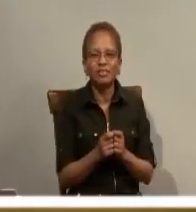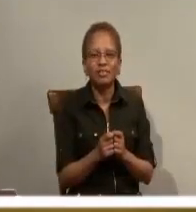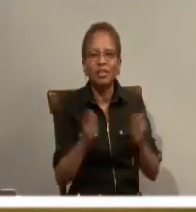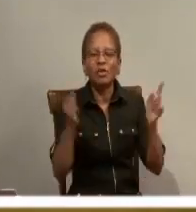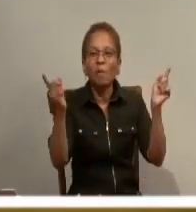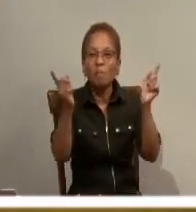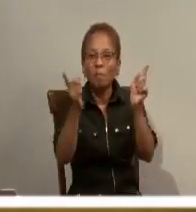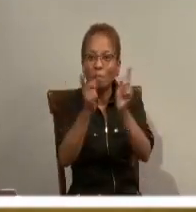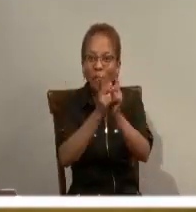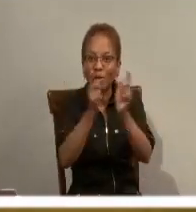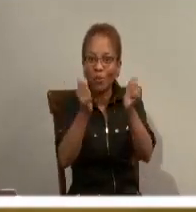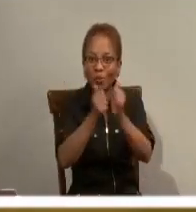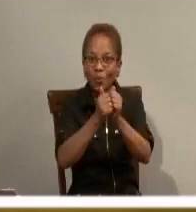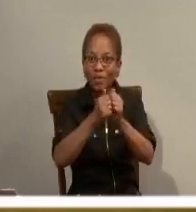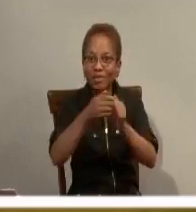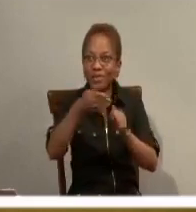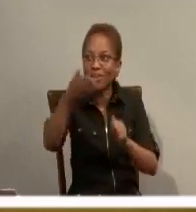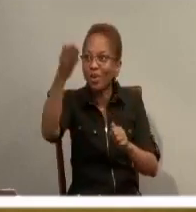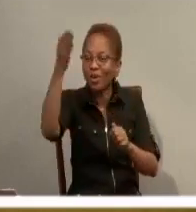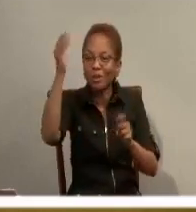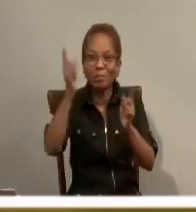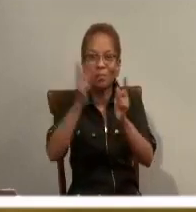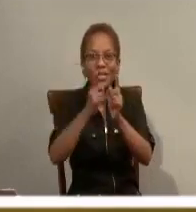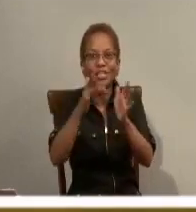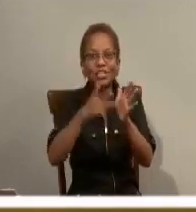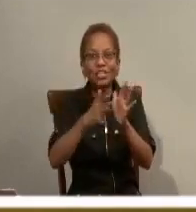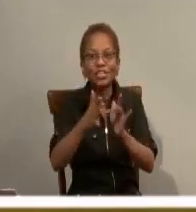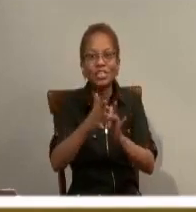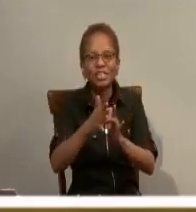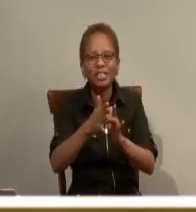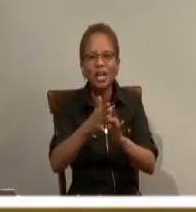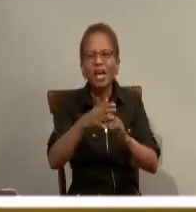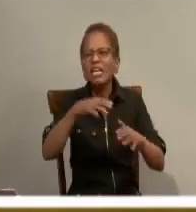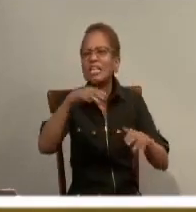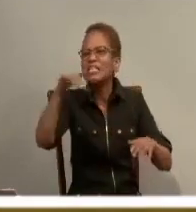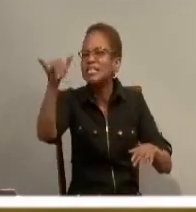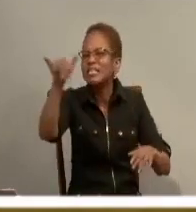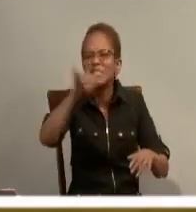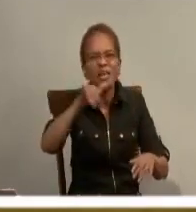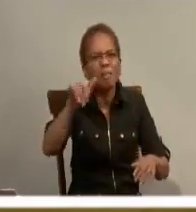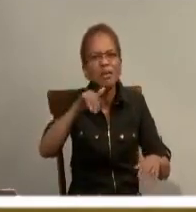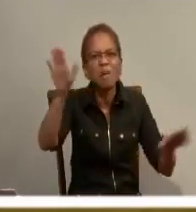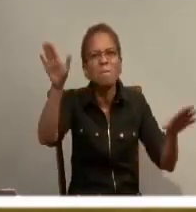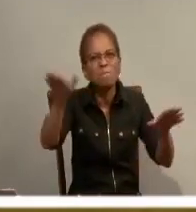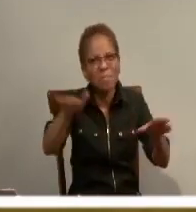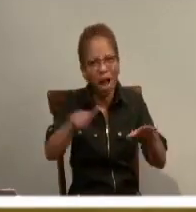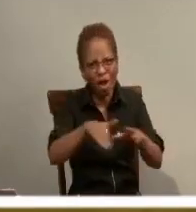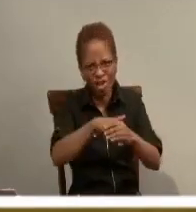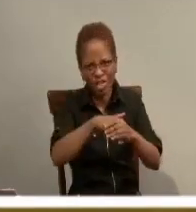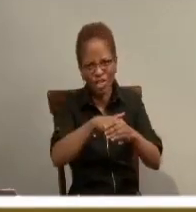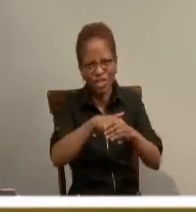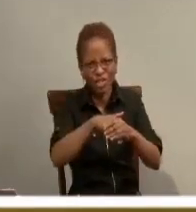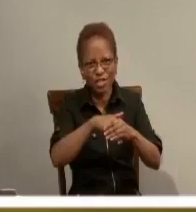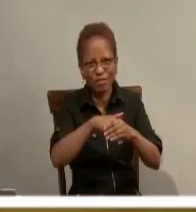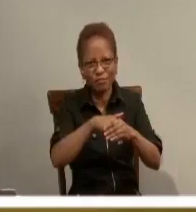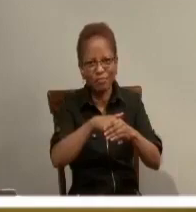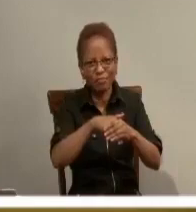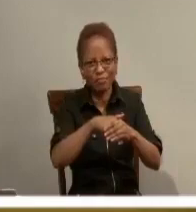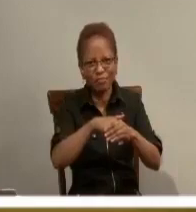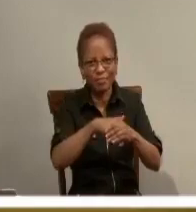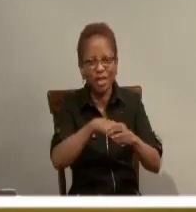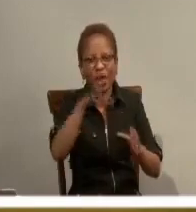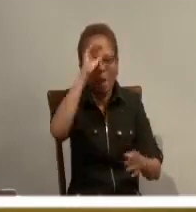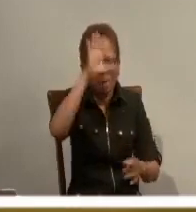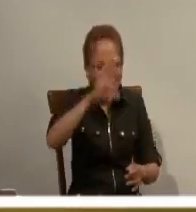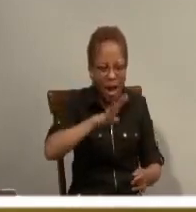Jesus, is really that nuptial encounter or that nuptial celebration where bride and bridegroom